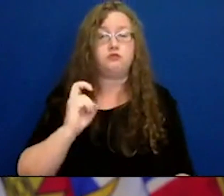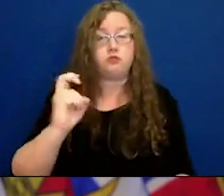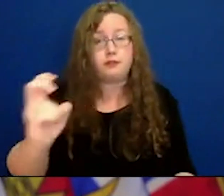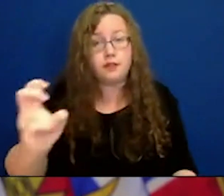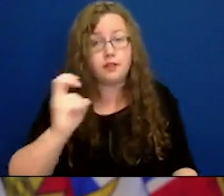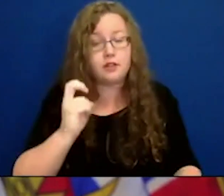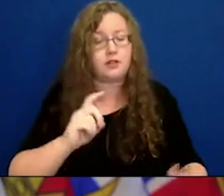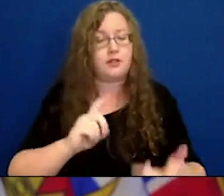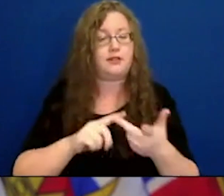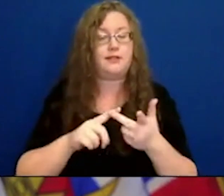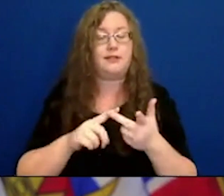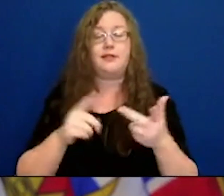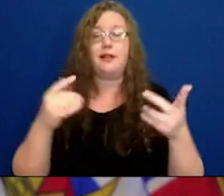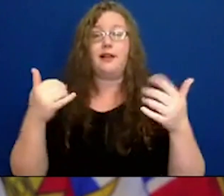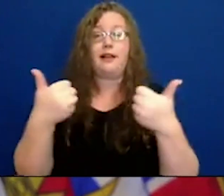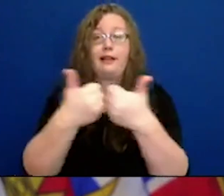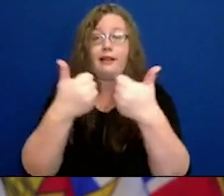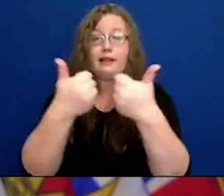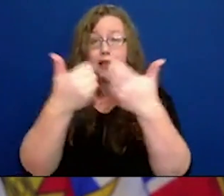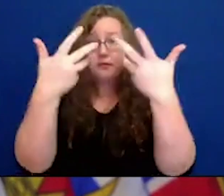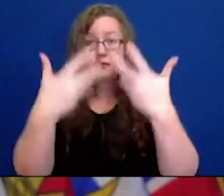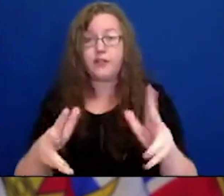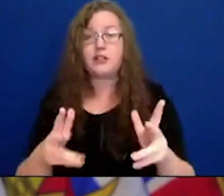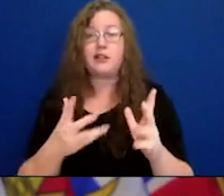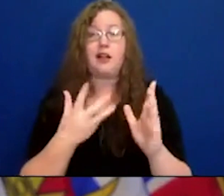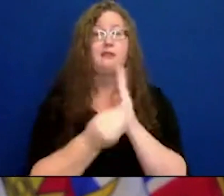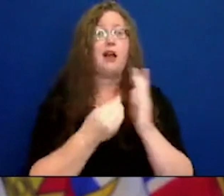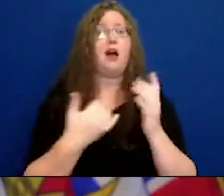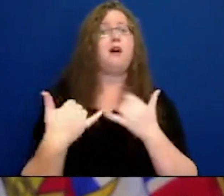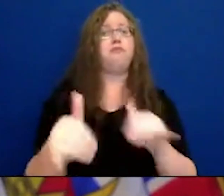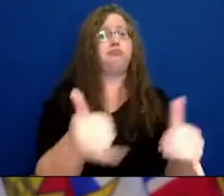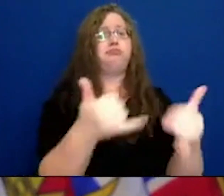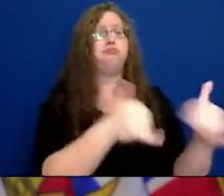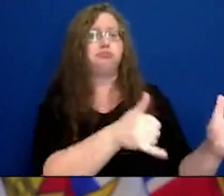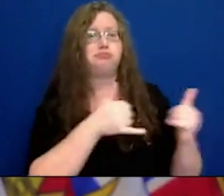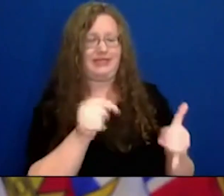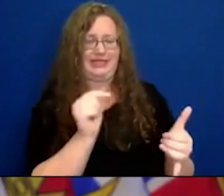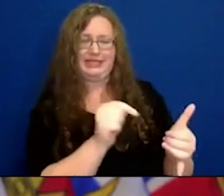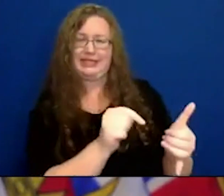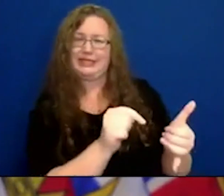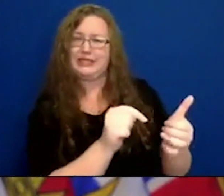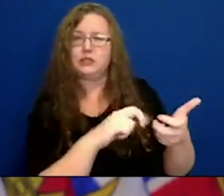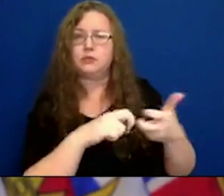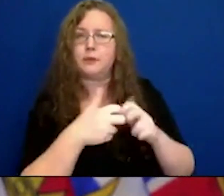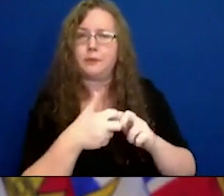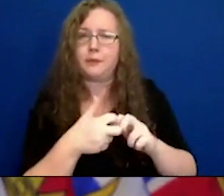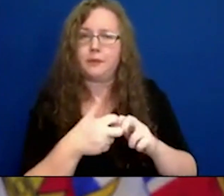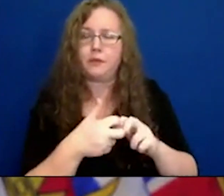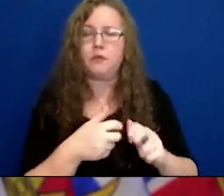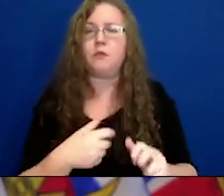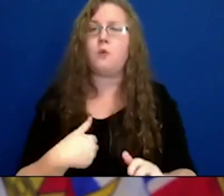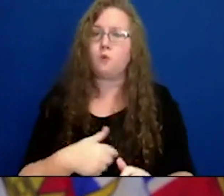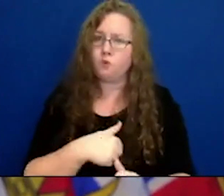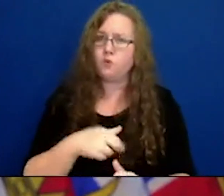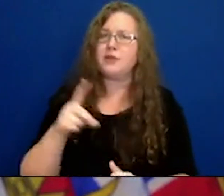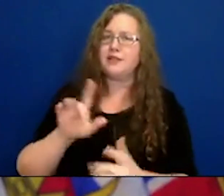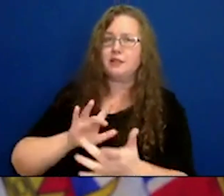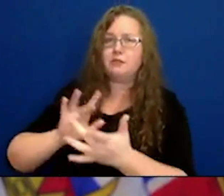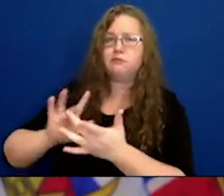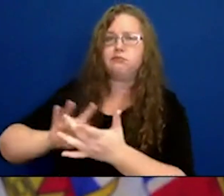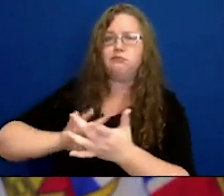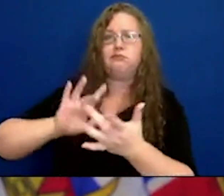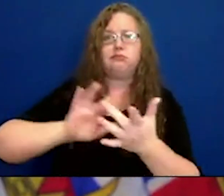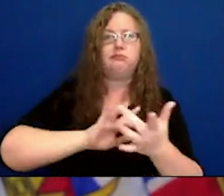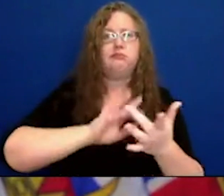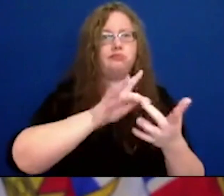it's still a challenge. And in discussions with many of the leagues, that was when we recognized that it made it